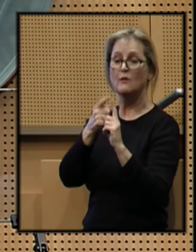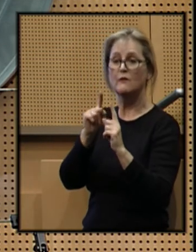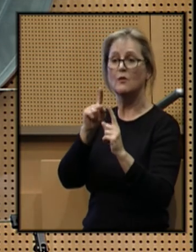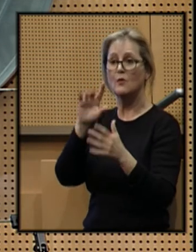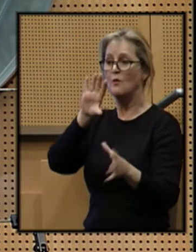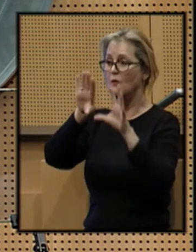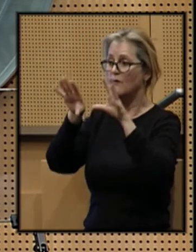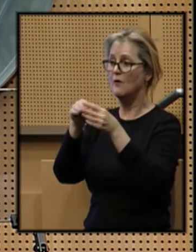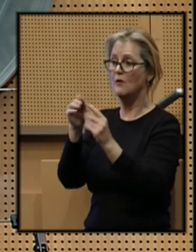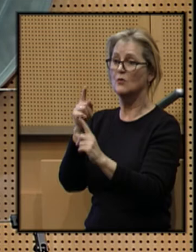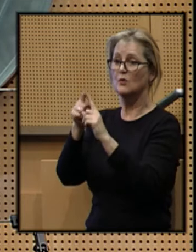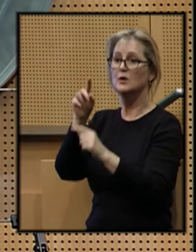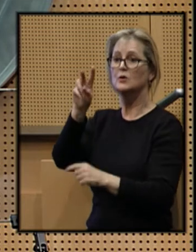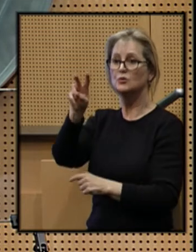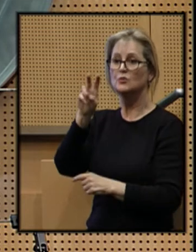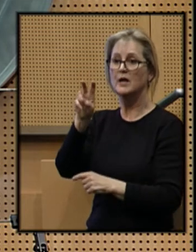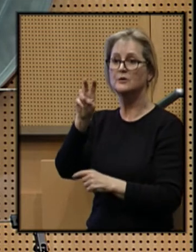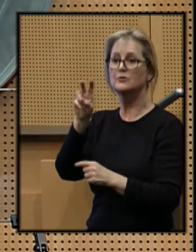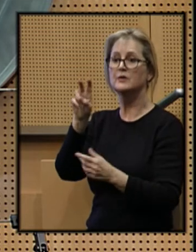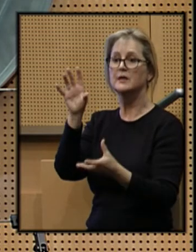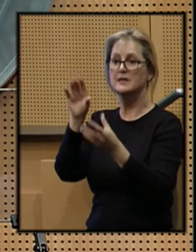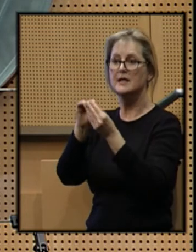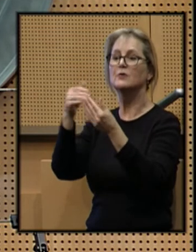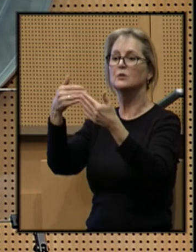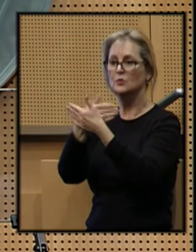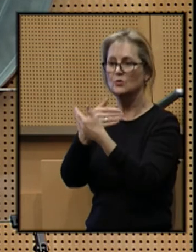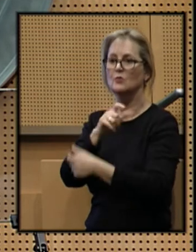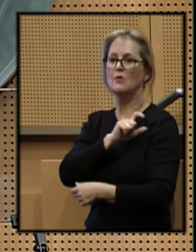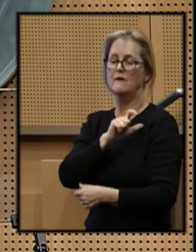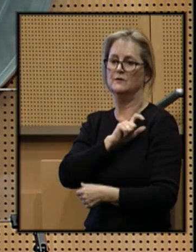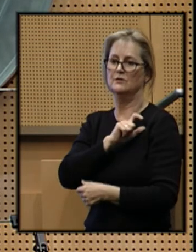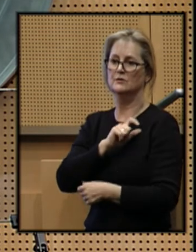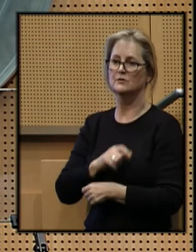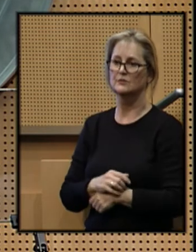an overall goal of 200 net new officers.